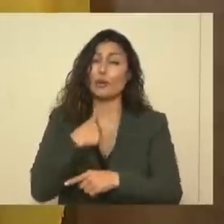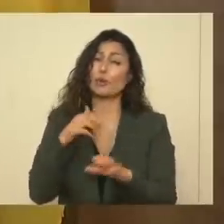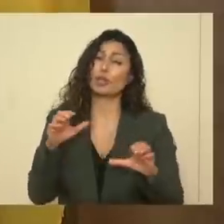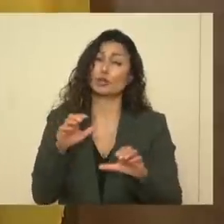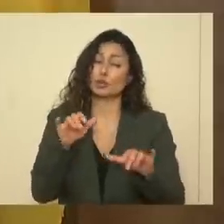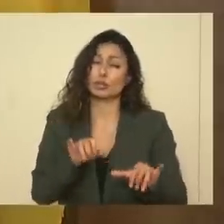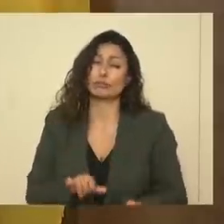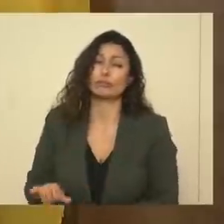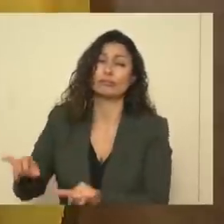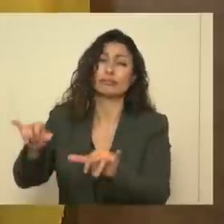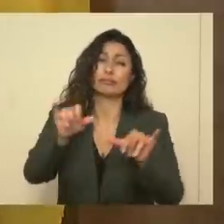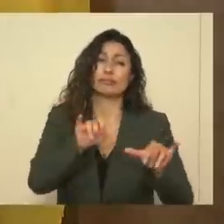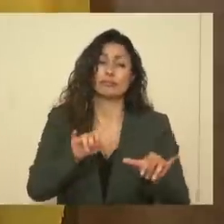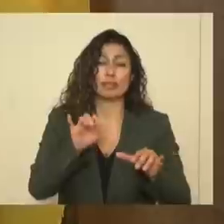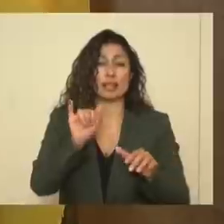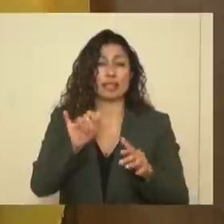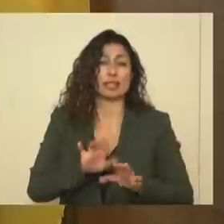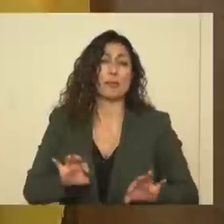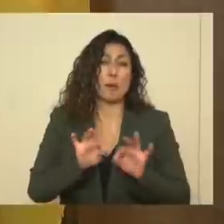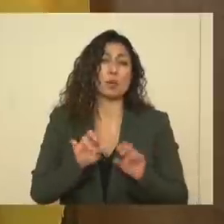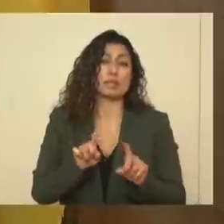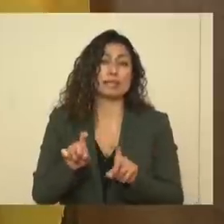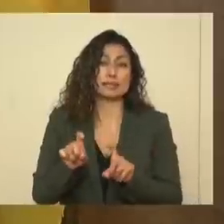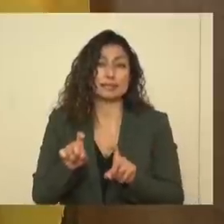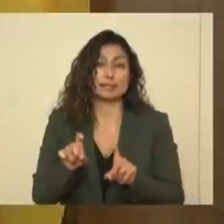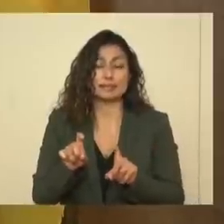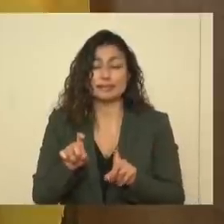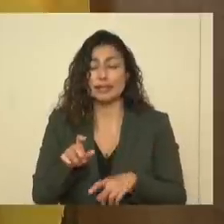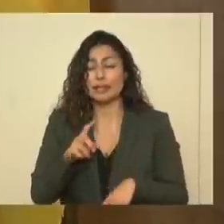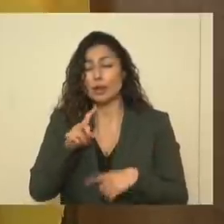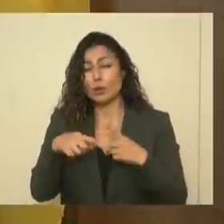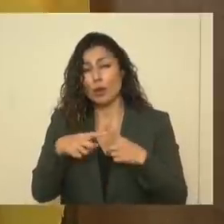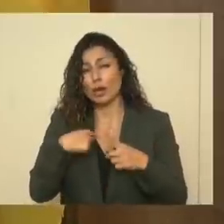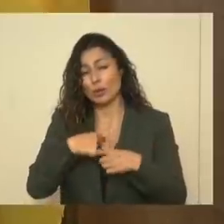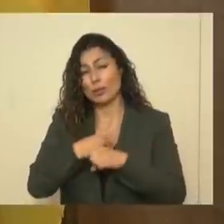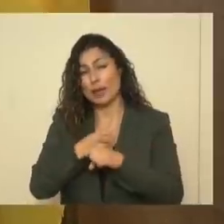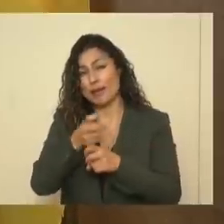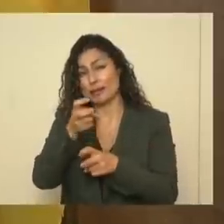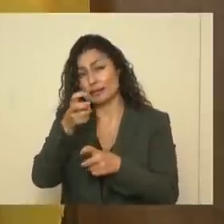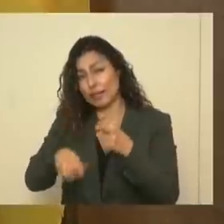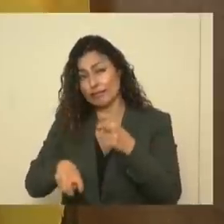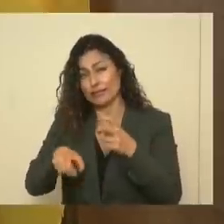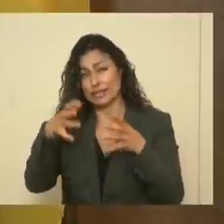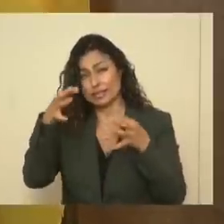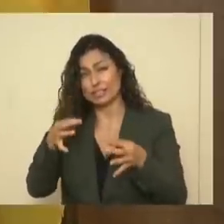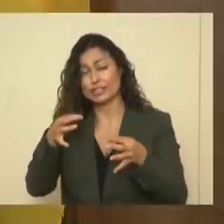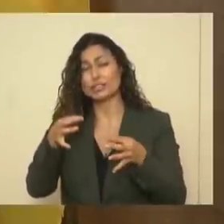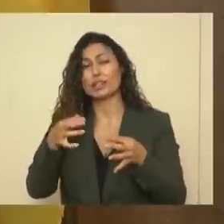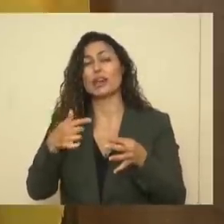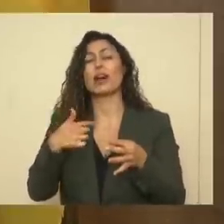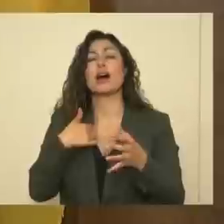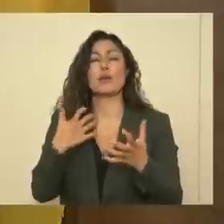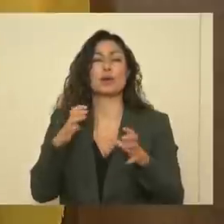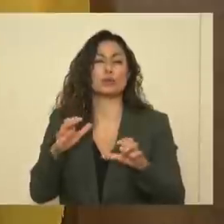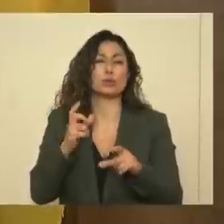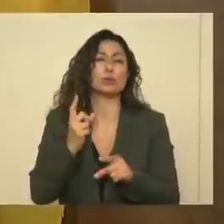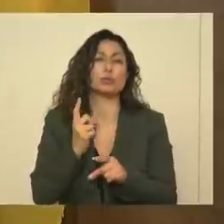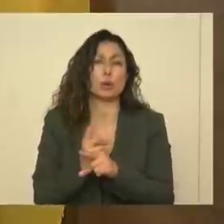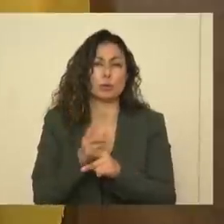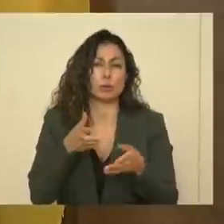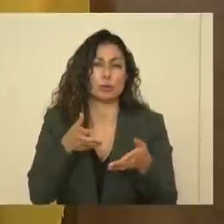it uniformly, those are important tests. When we make hard decisions, we want to make sure that we're doing it correctly.